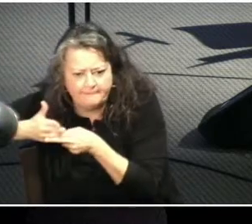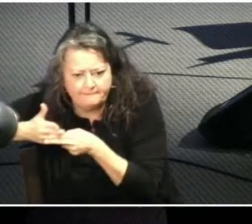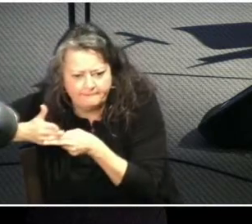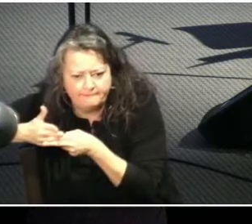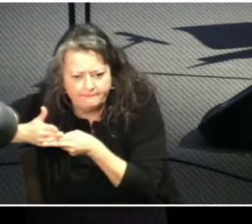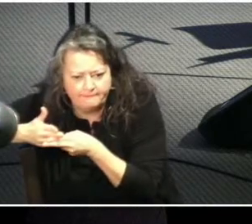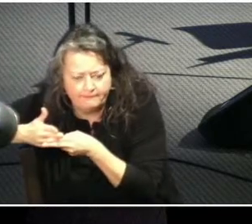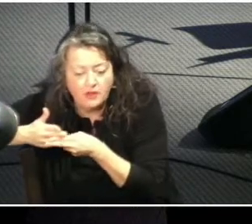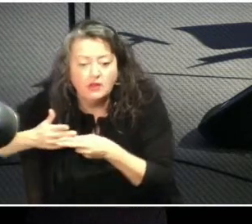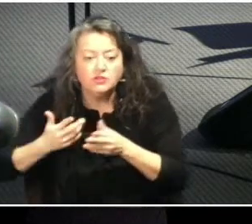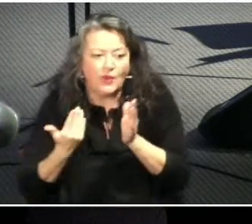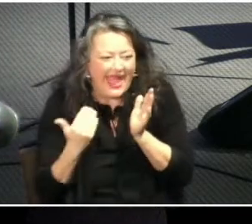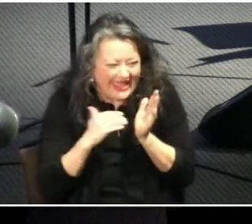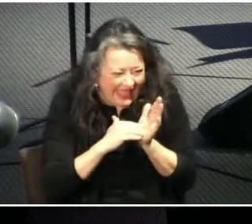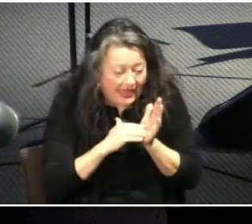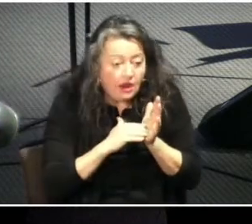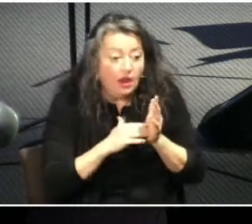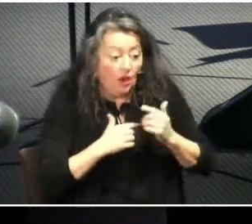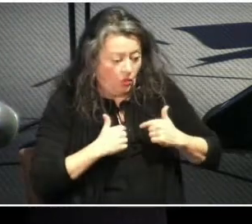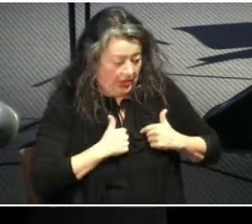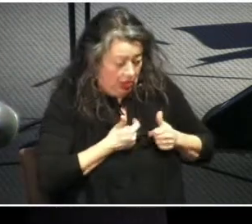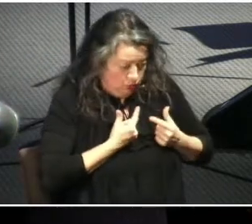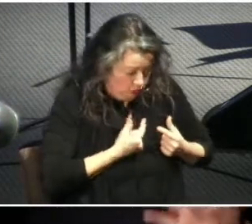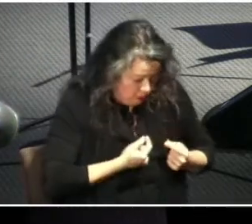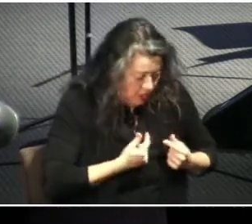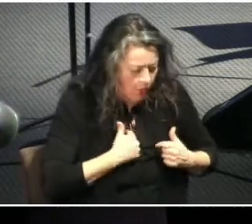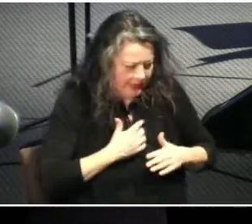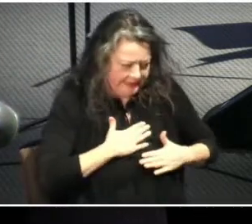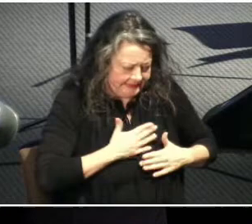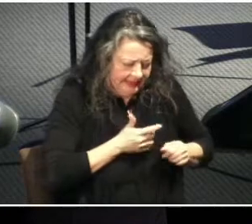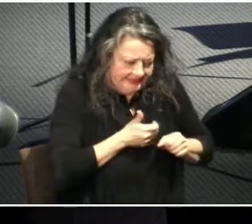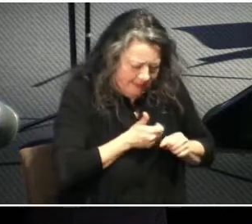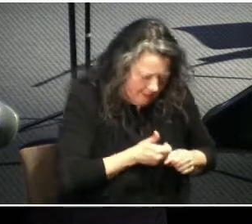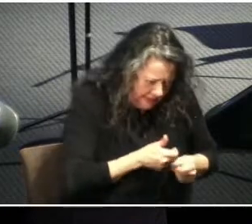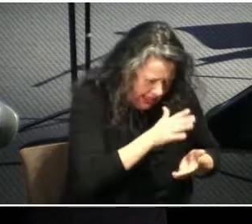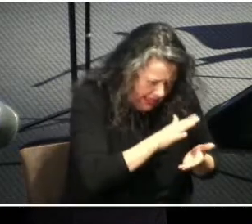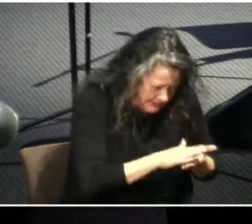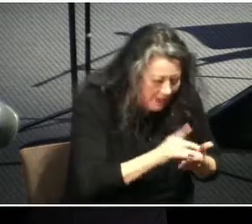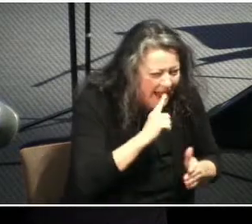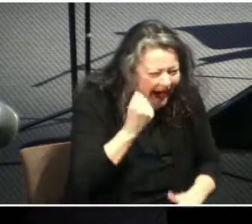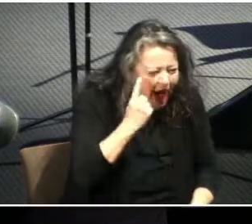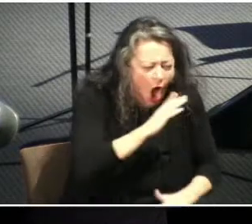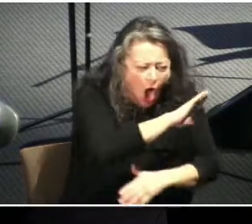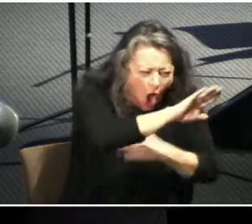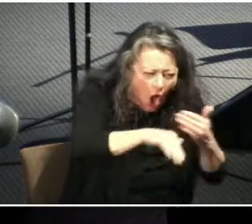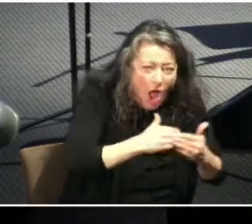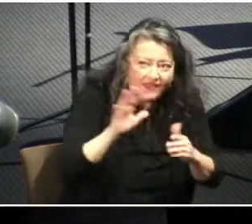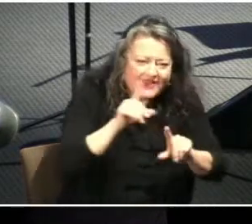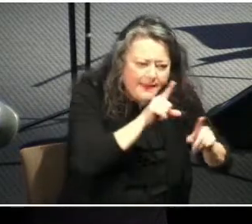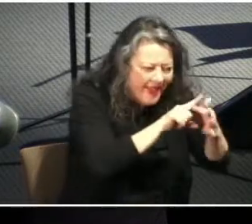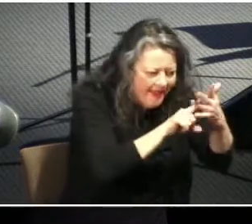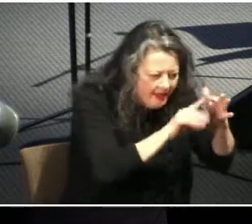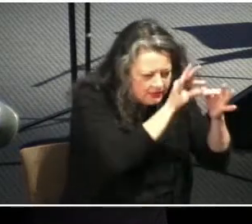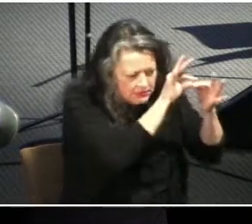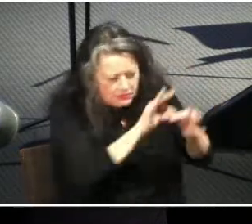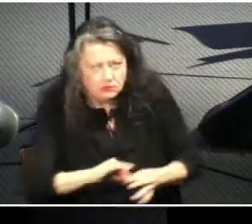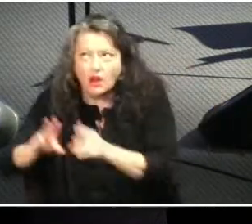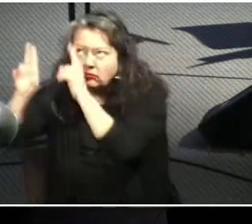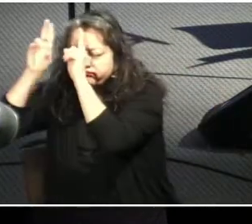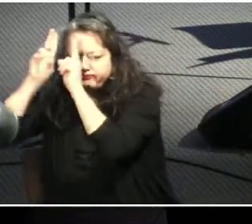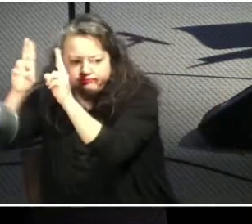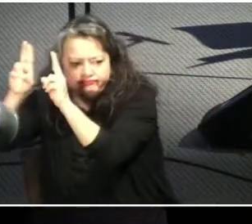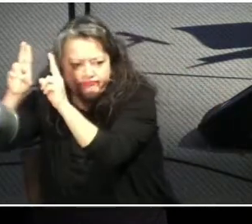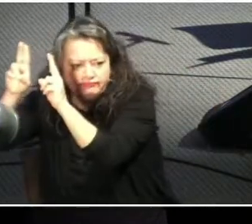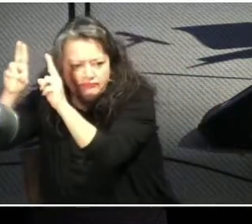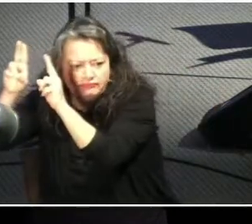glorify God. And with all of this context and history in mind then, we can look at these